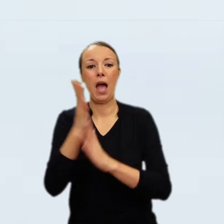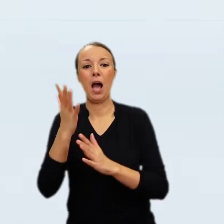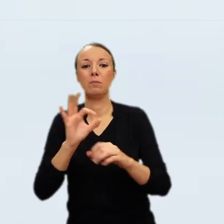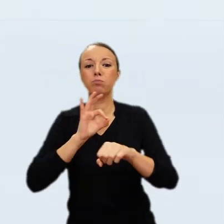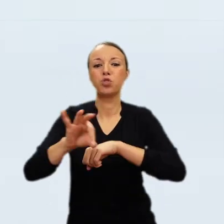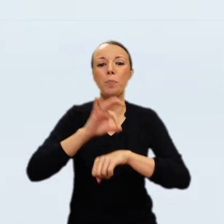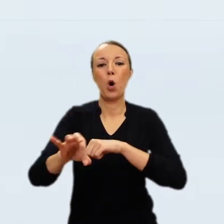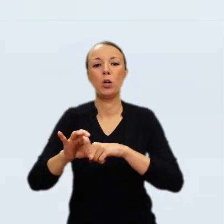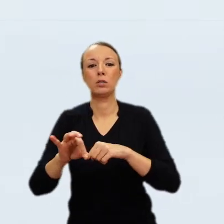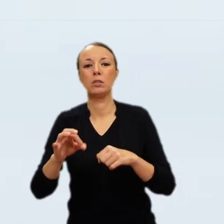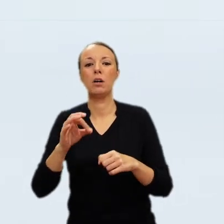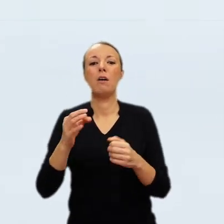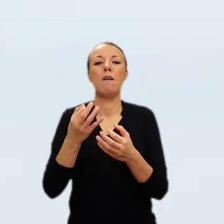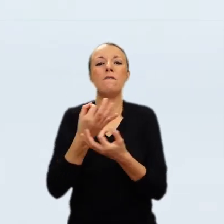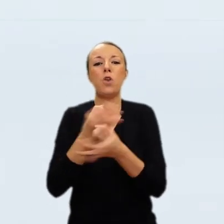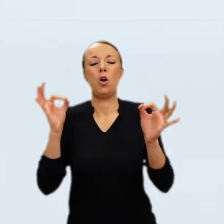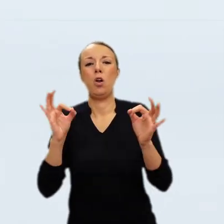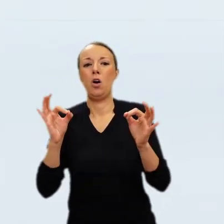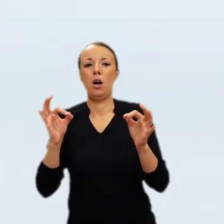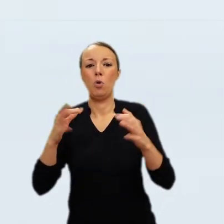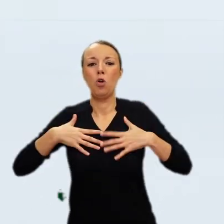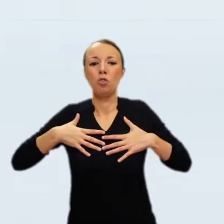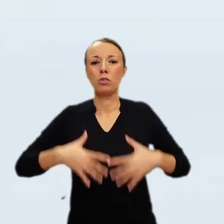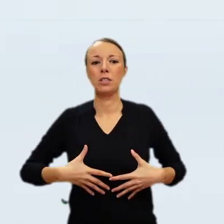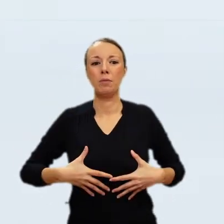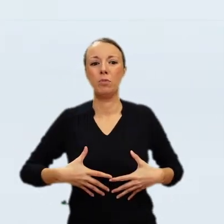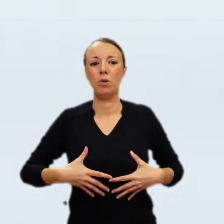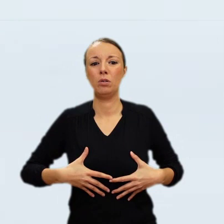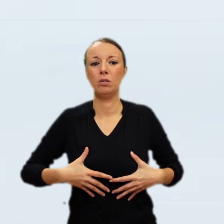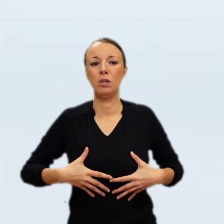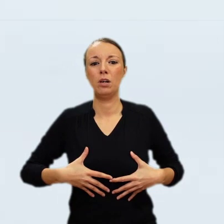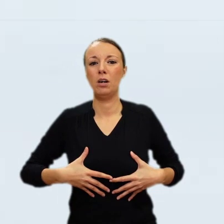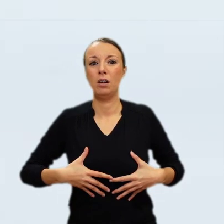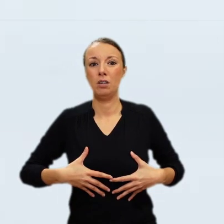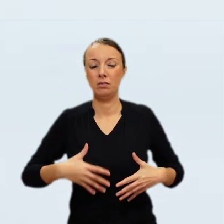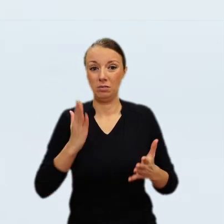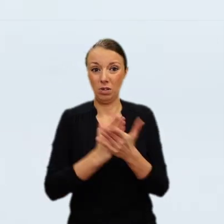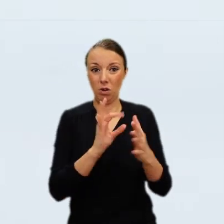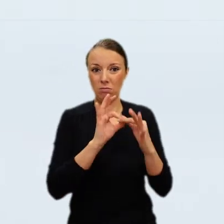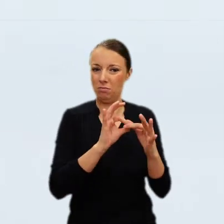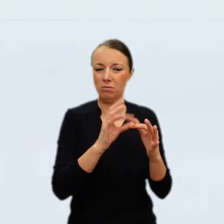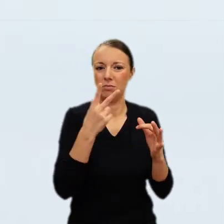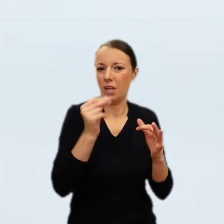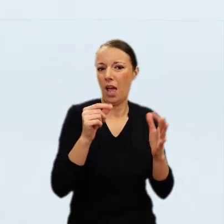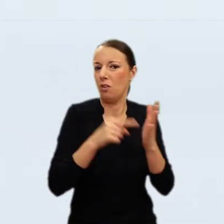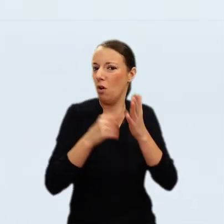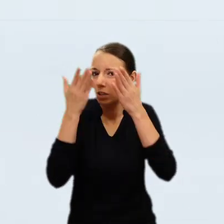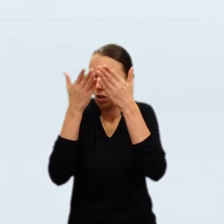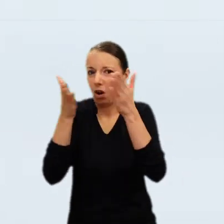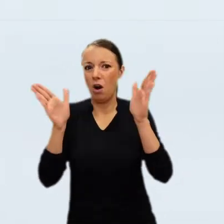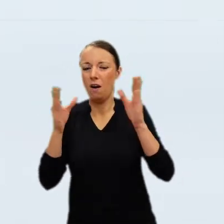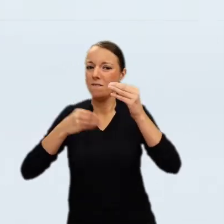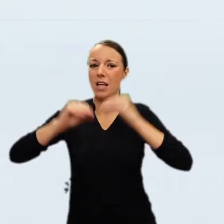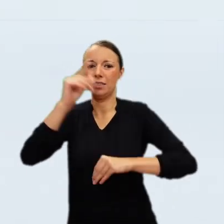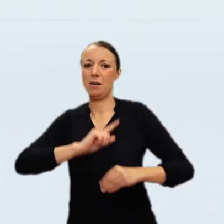the hideous field of war on which he will die. And this poor horse will die too. He is courage, he is love,